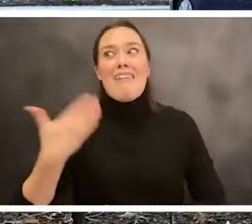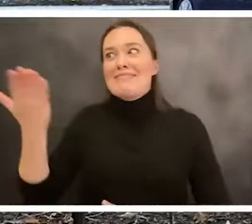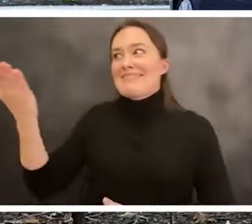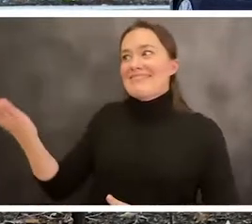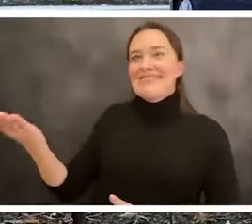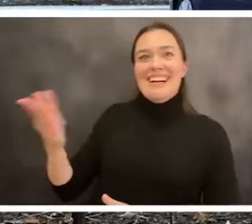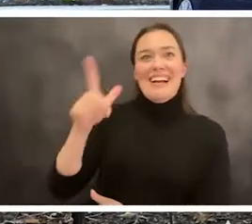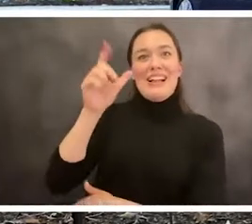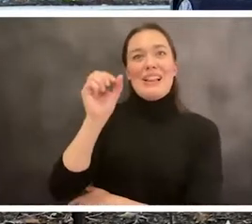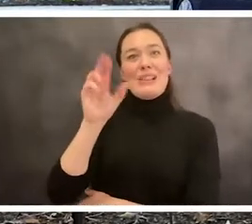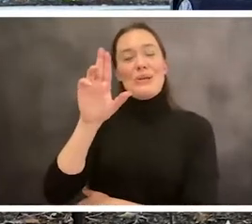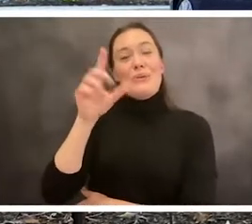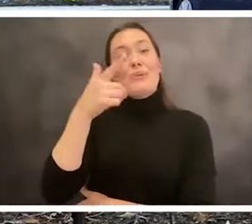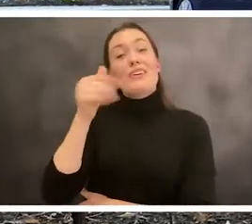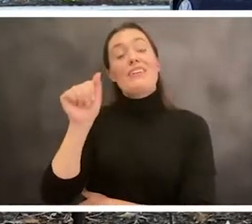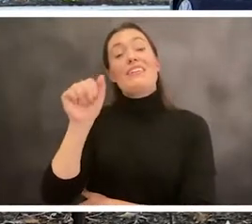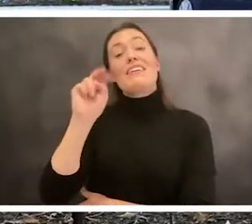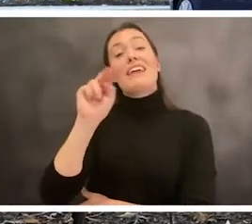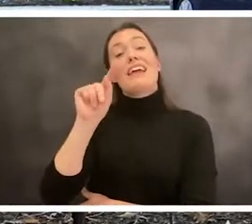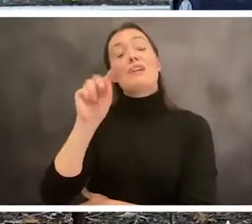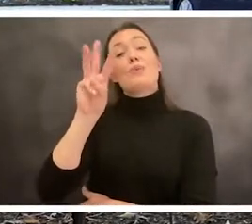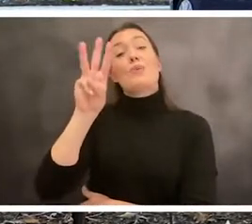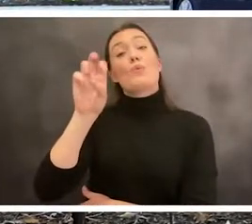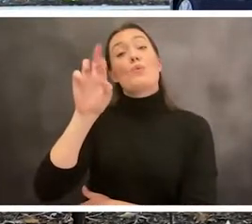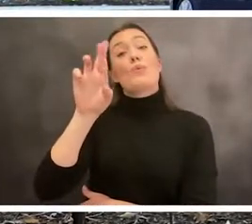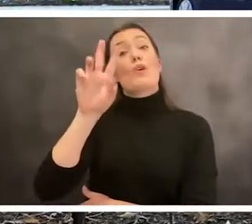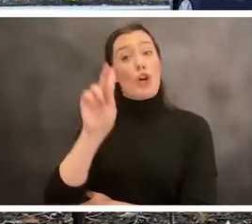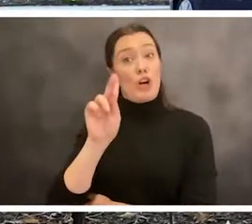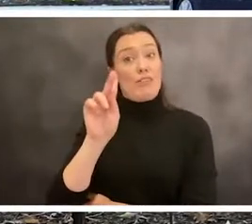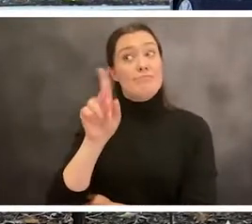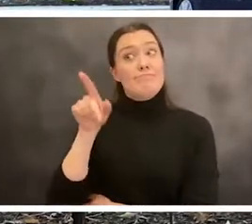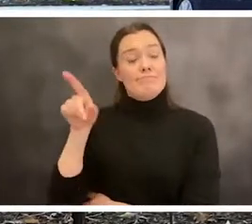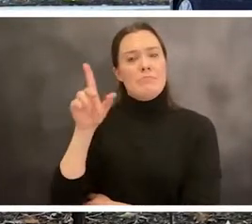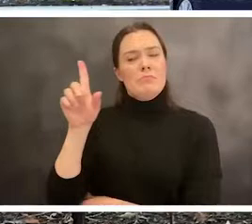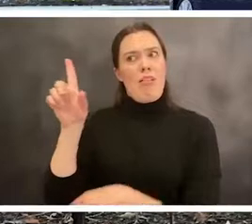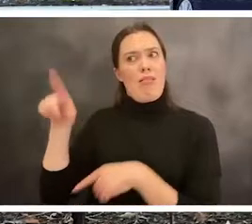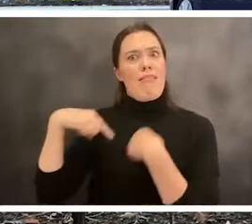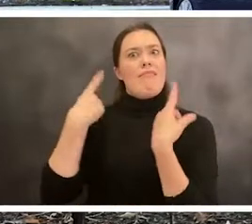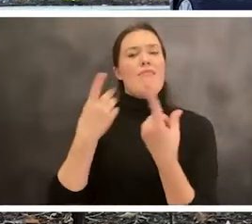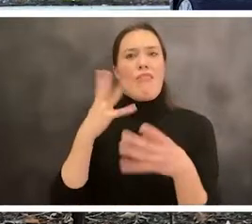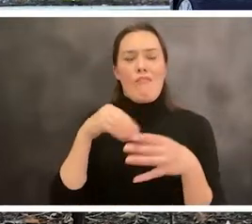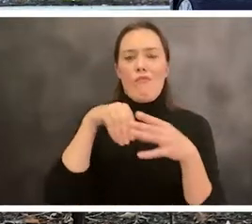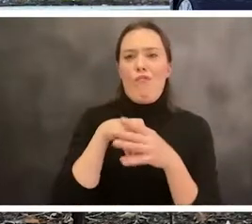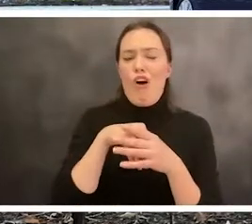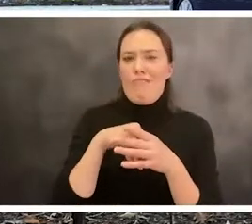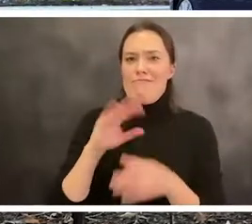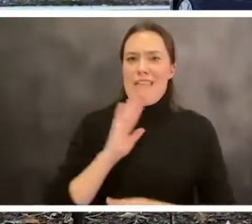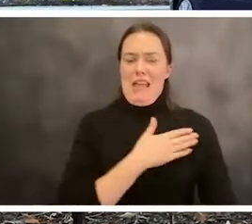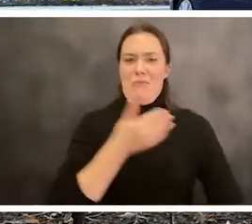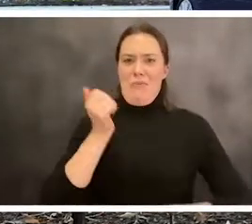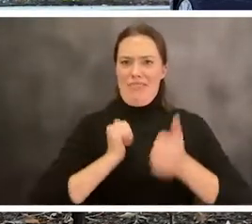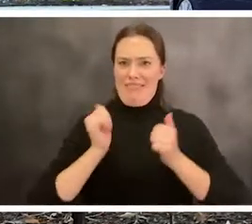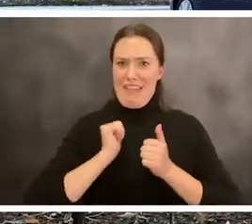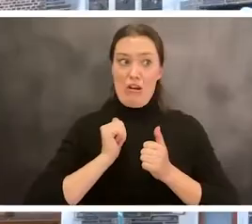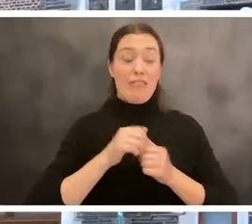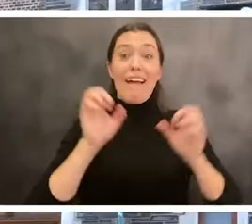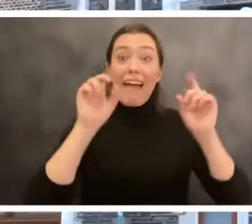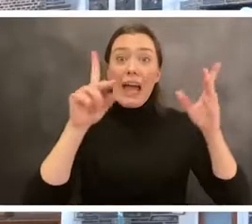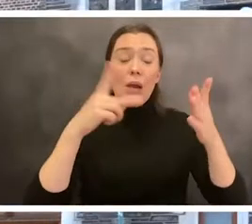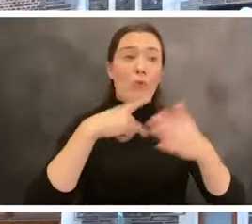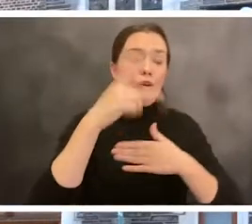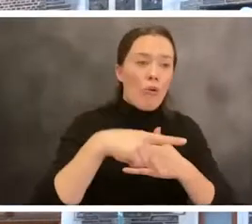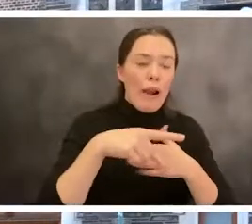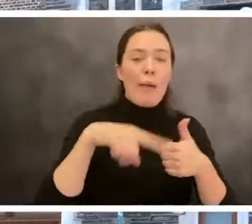Lou is a long-time student of McCarter's education programs. He also has been in